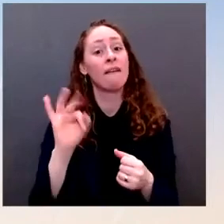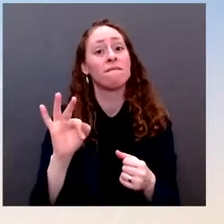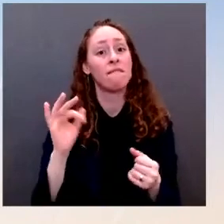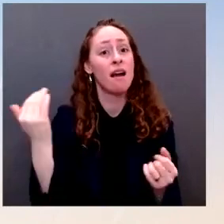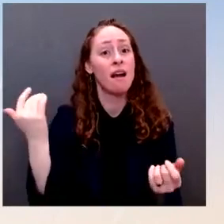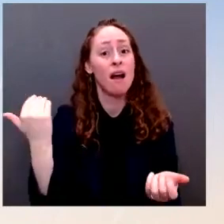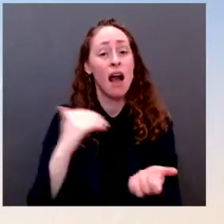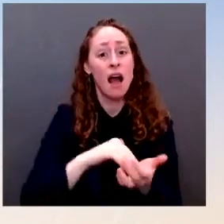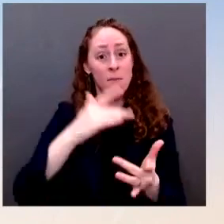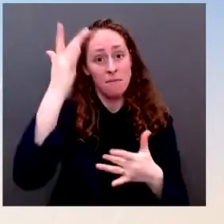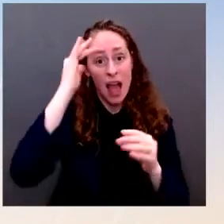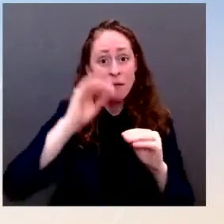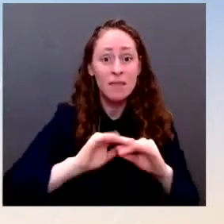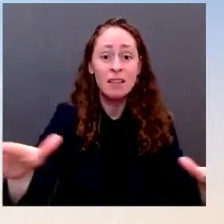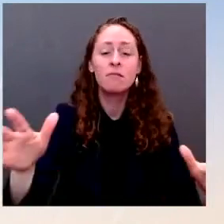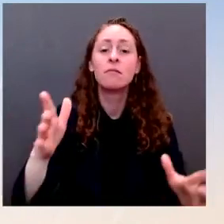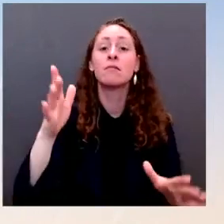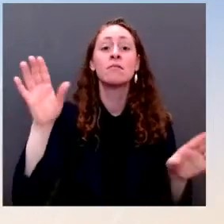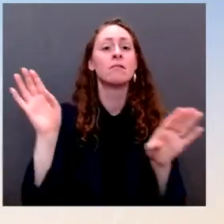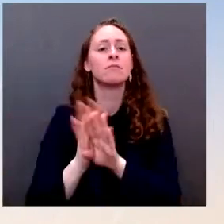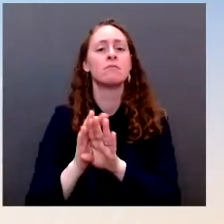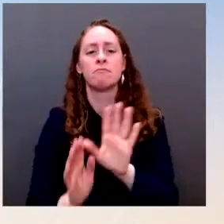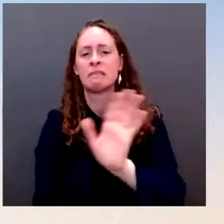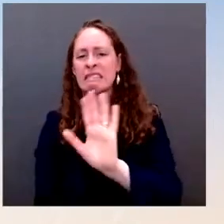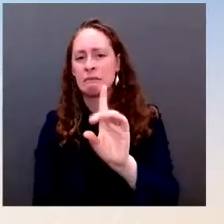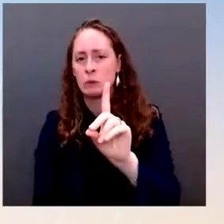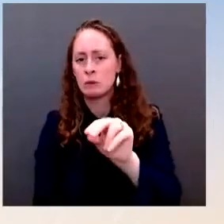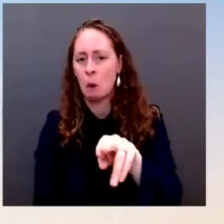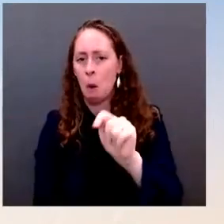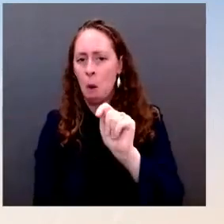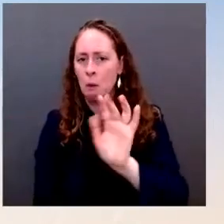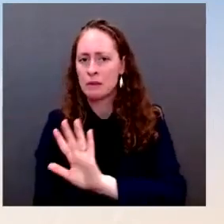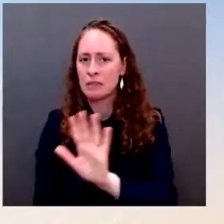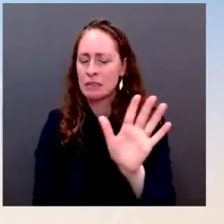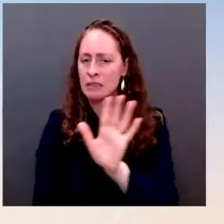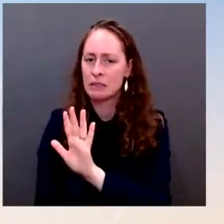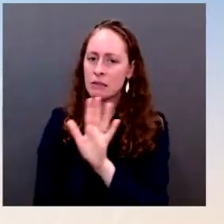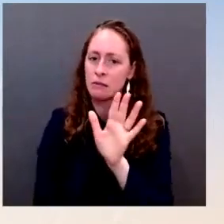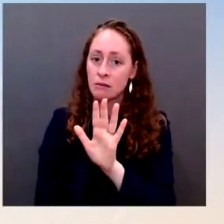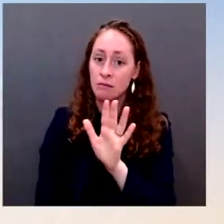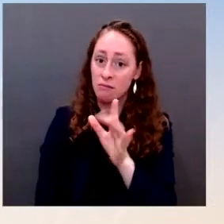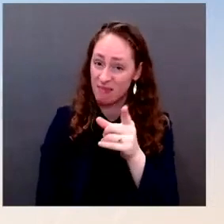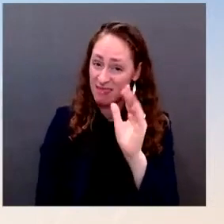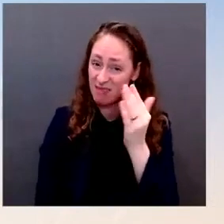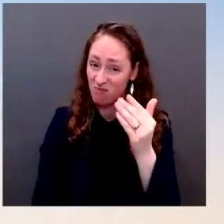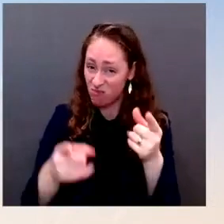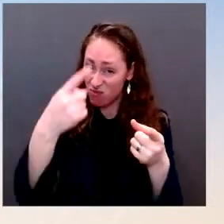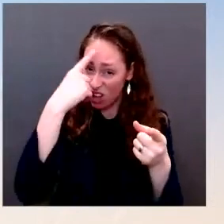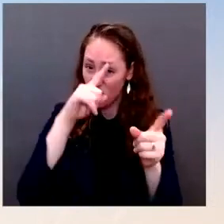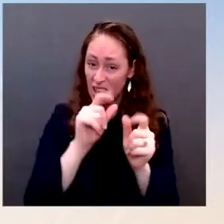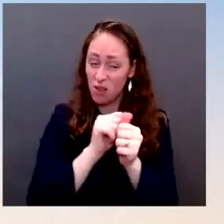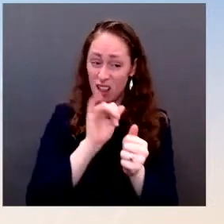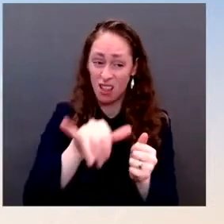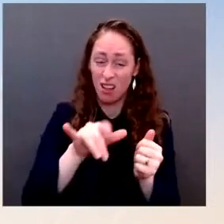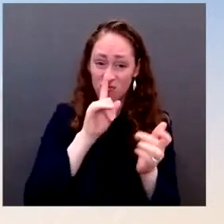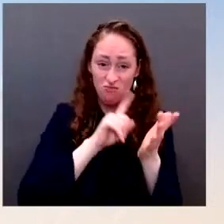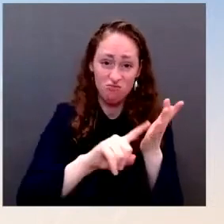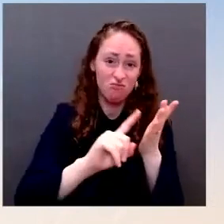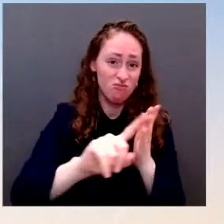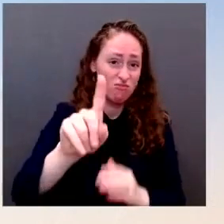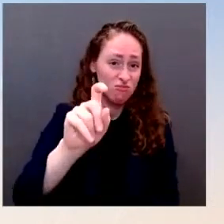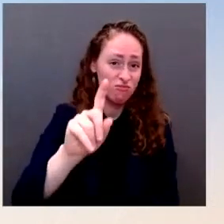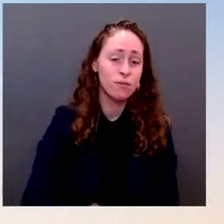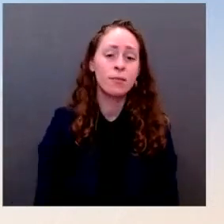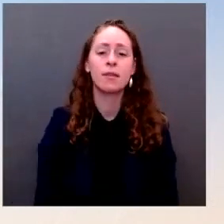of the administration looking in the rearview mirror? Ms. Well, I would say I would first, of course, point you to our health and medical experts for specifics on this